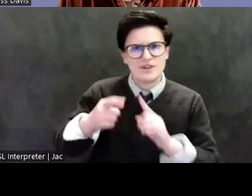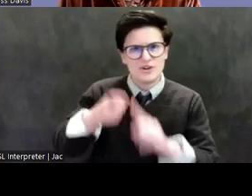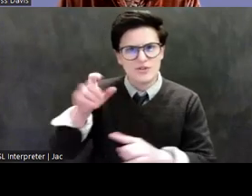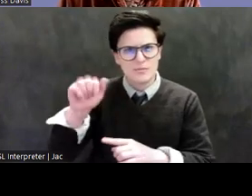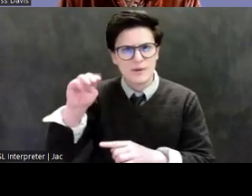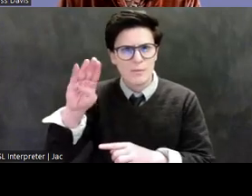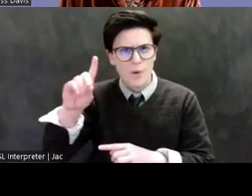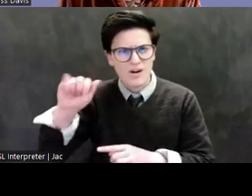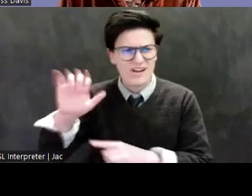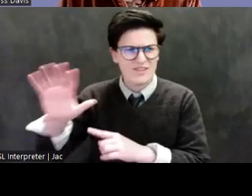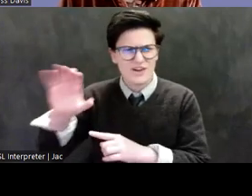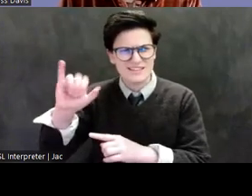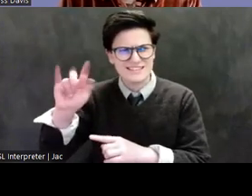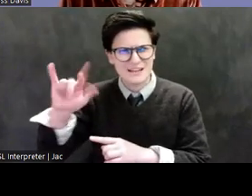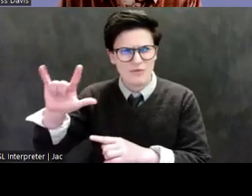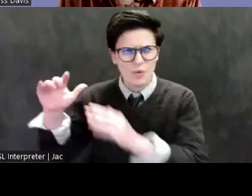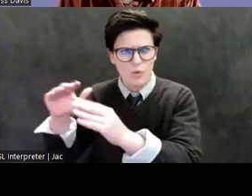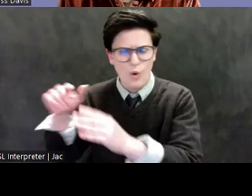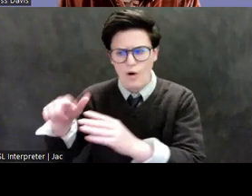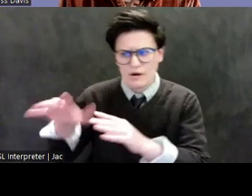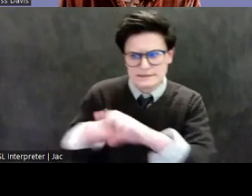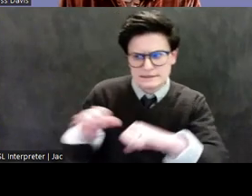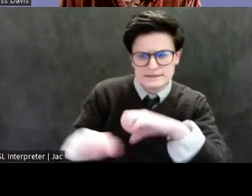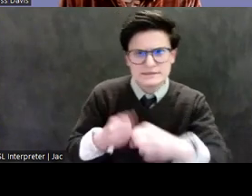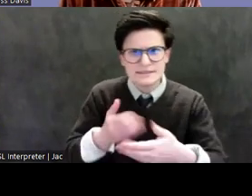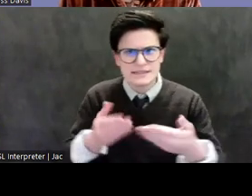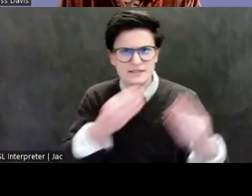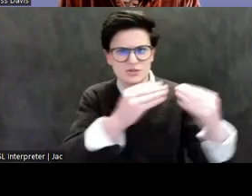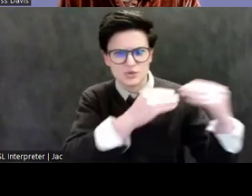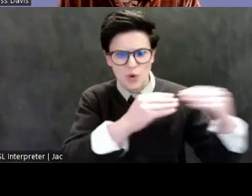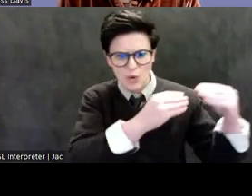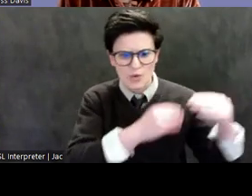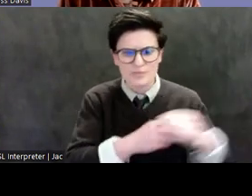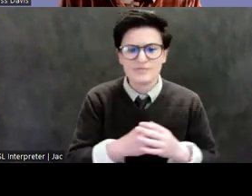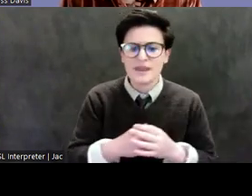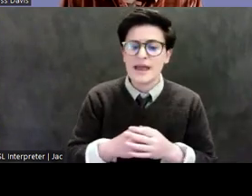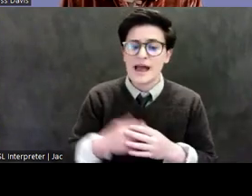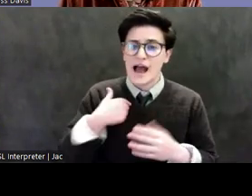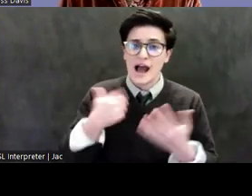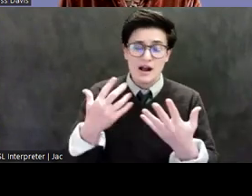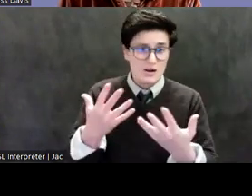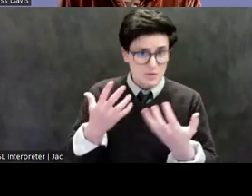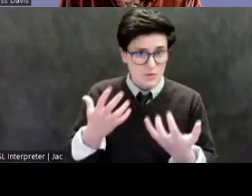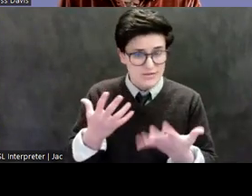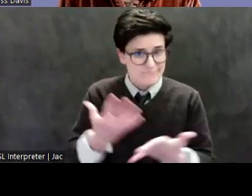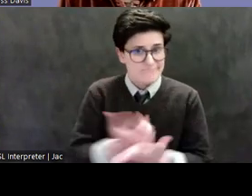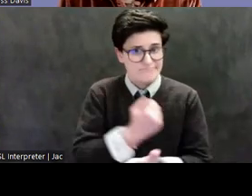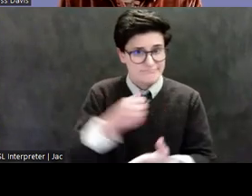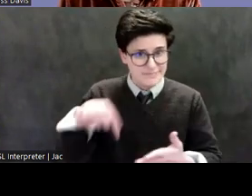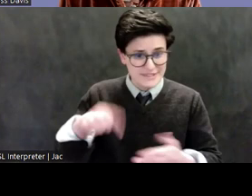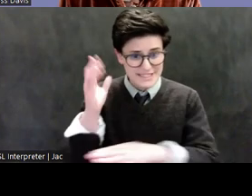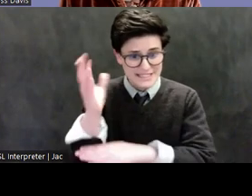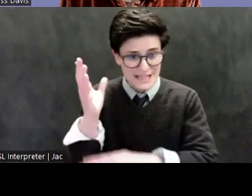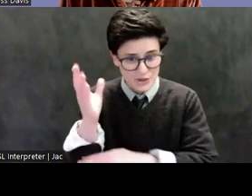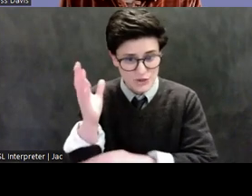lectures for the AIA this week, you have heard brief mention of him, but I wanted to use this lecture to zero in because even today in what